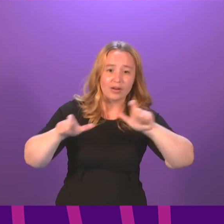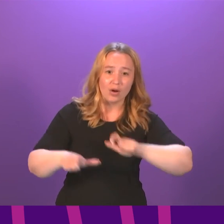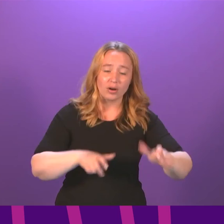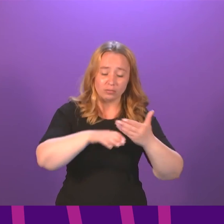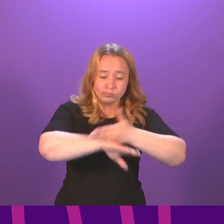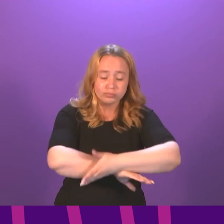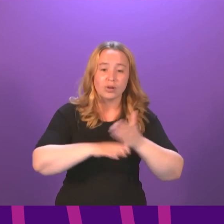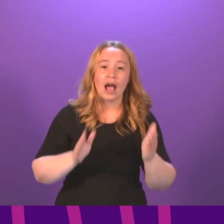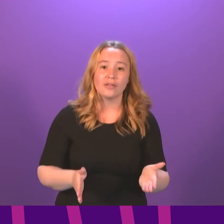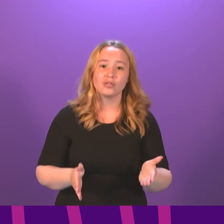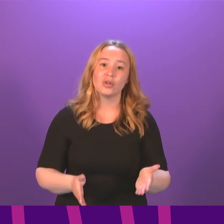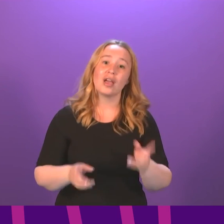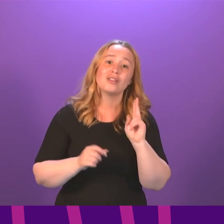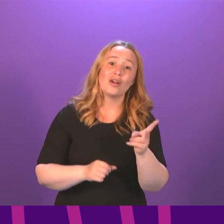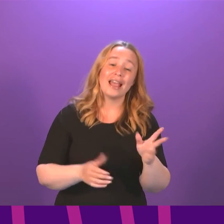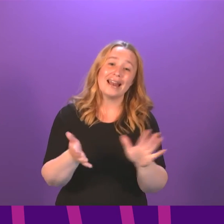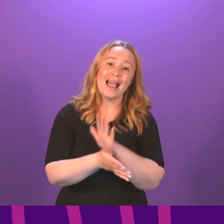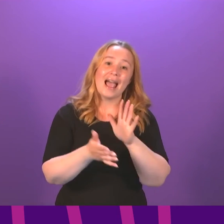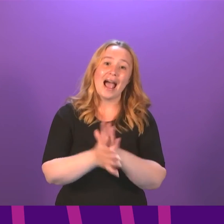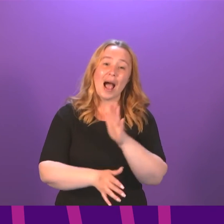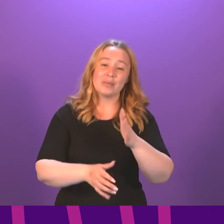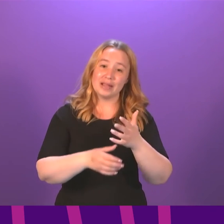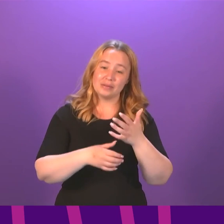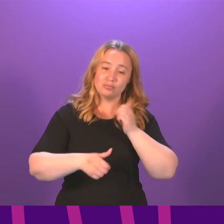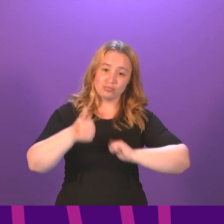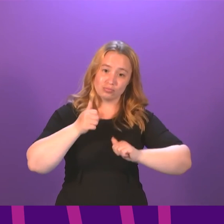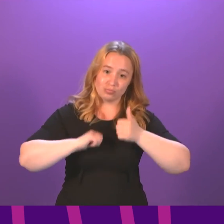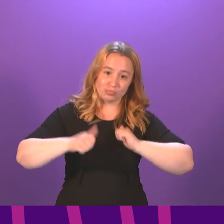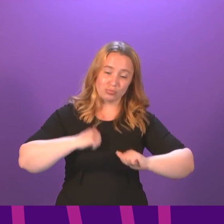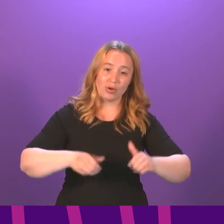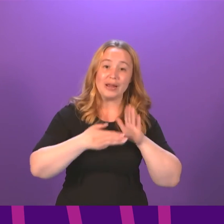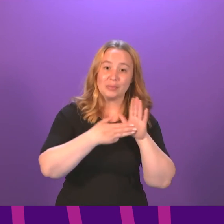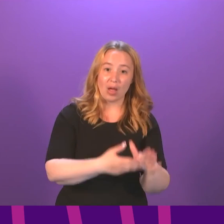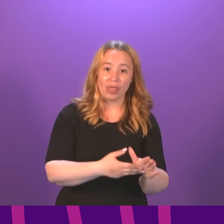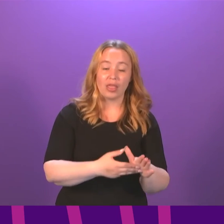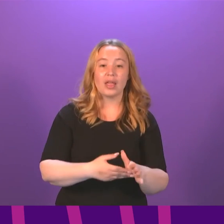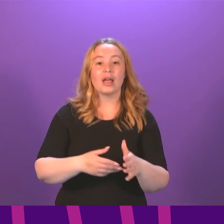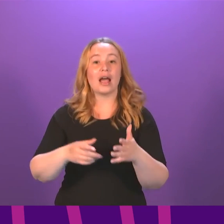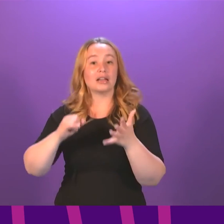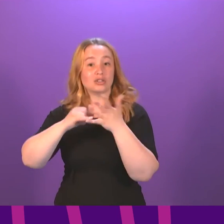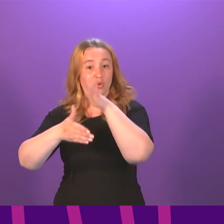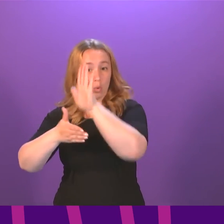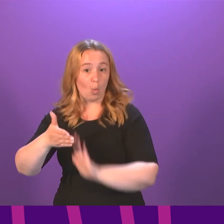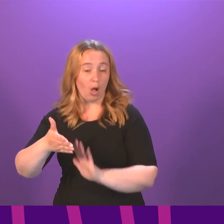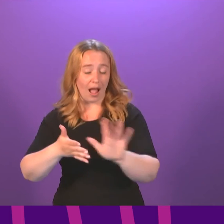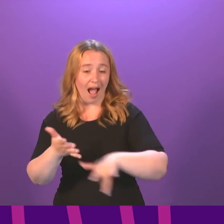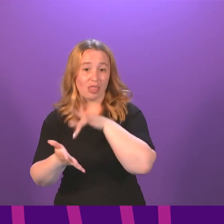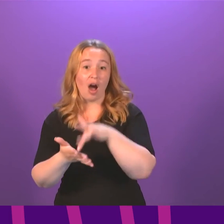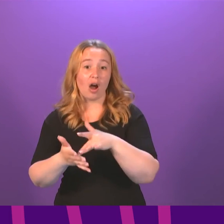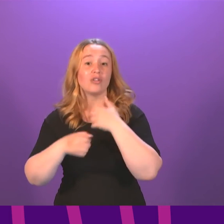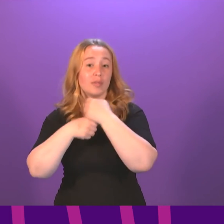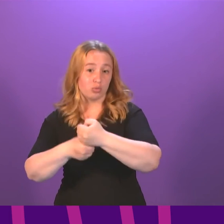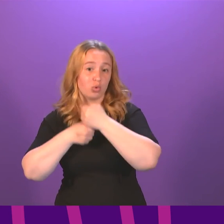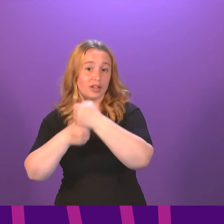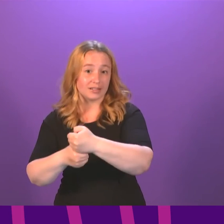wish people a happy Pride Month. It did start as a process and the organisation Stonewall, of course, was right at the heart of that. And to this day,